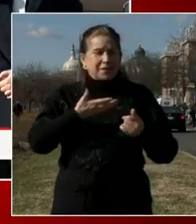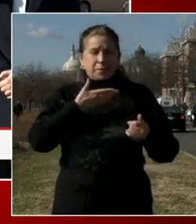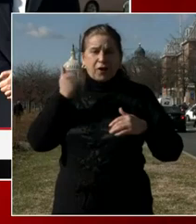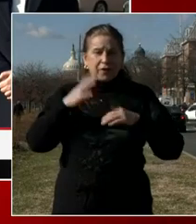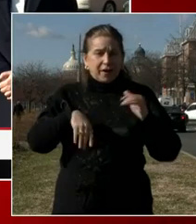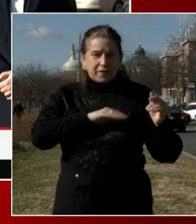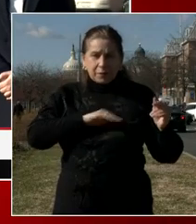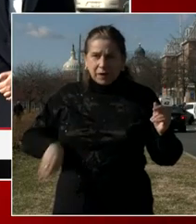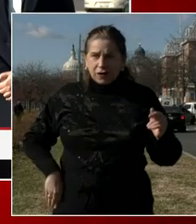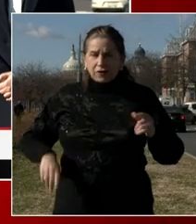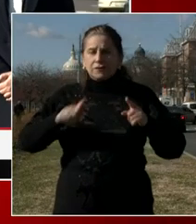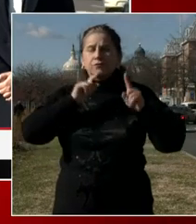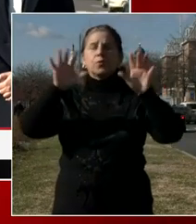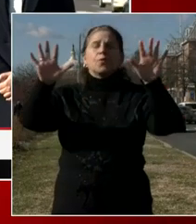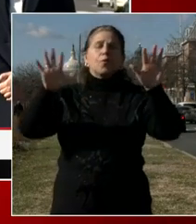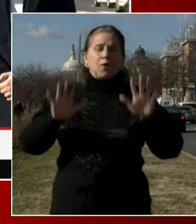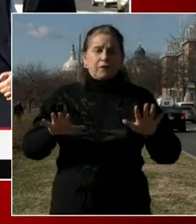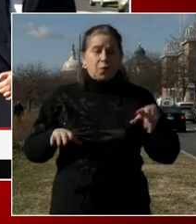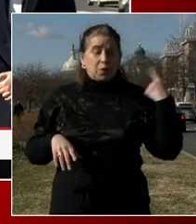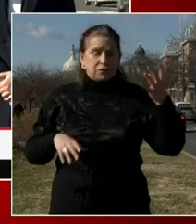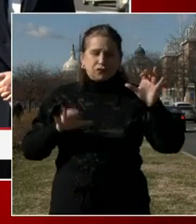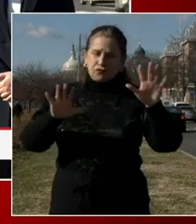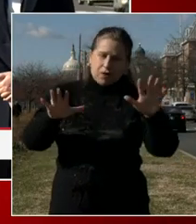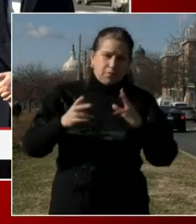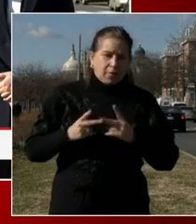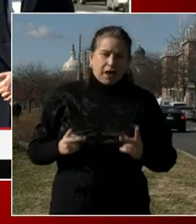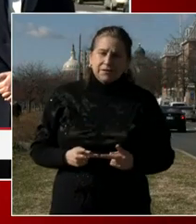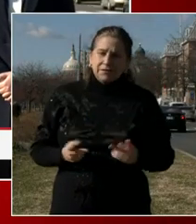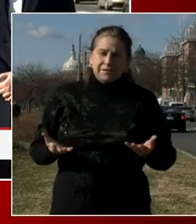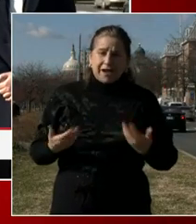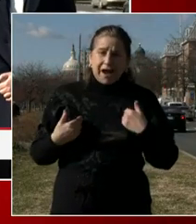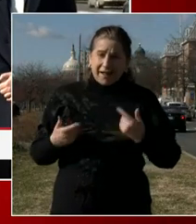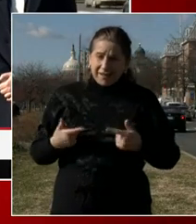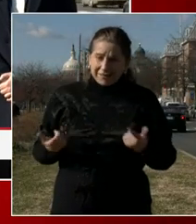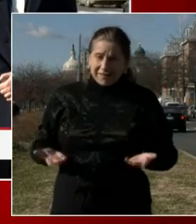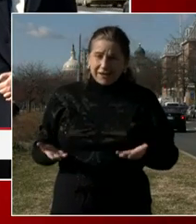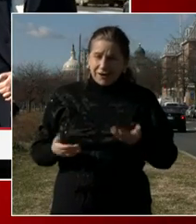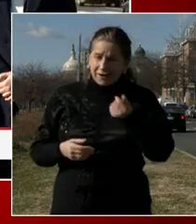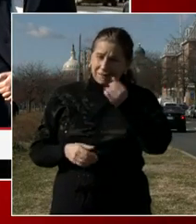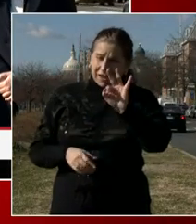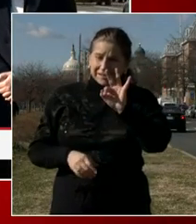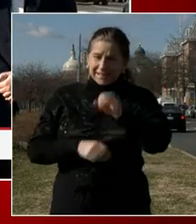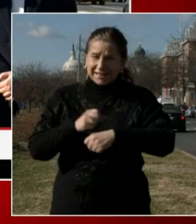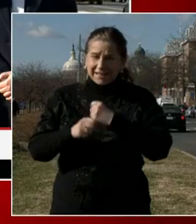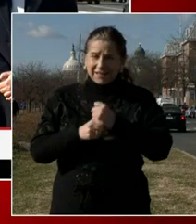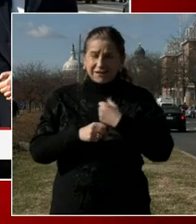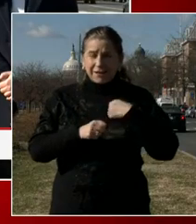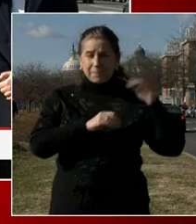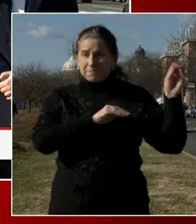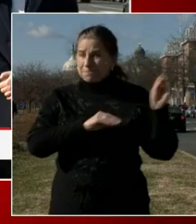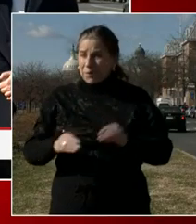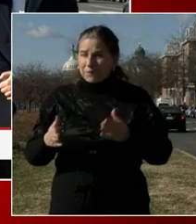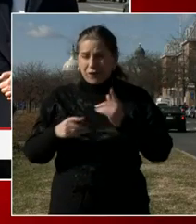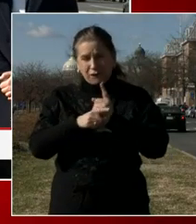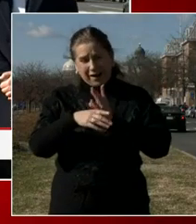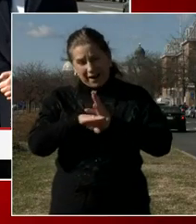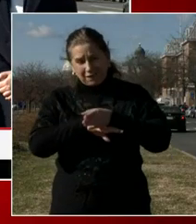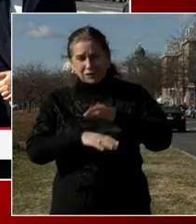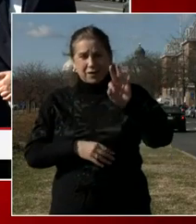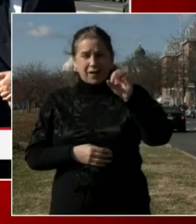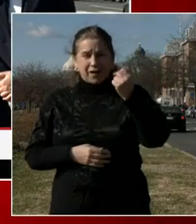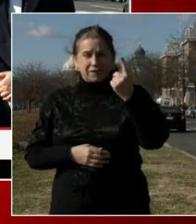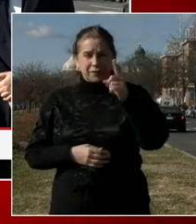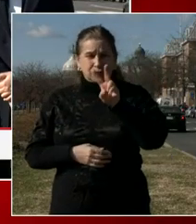destination. You know, I've been lived in Washington for 19 years. I moved here right after 9 11. So I've dealt with and promoted